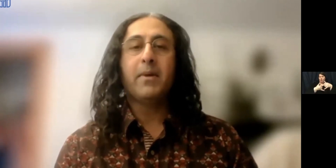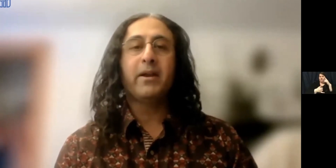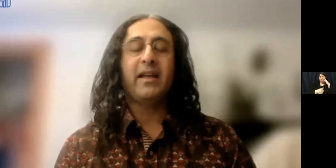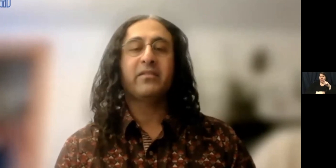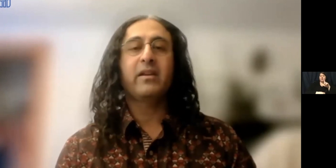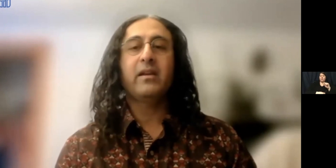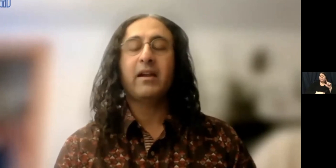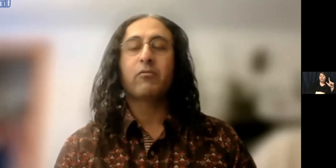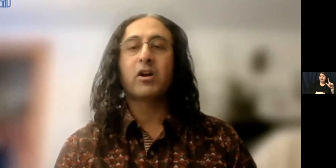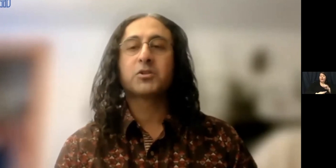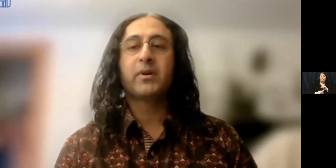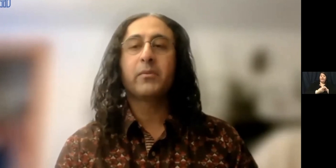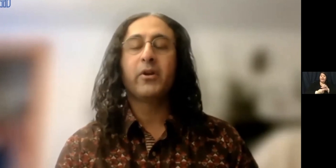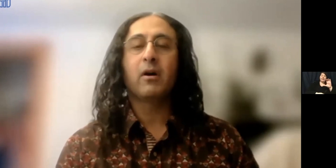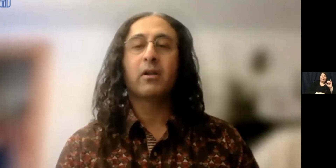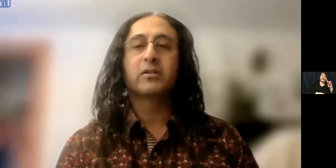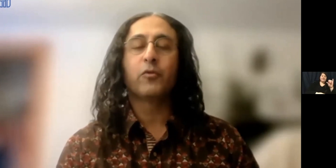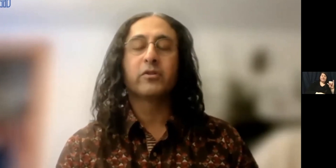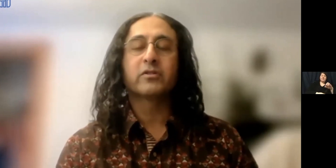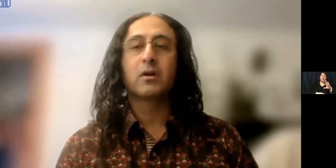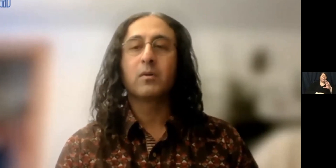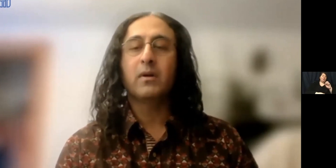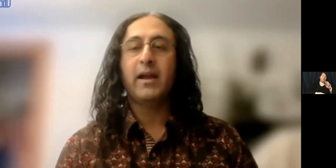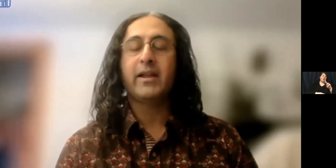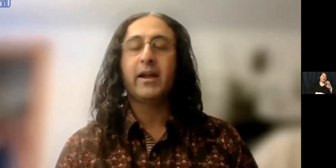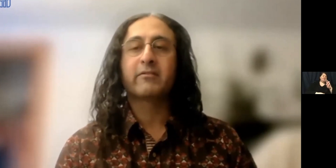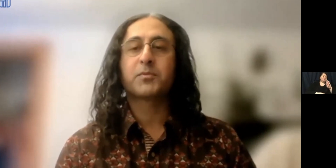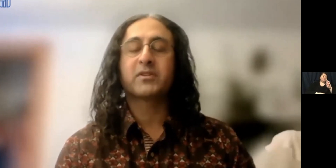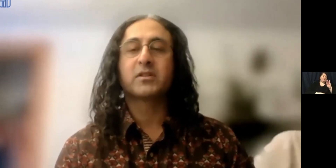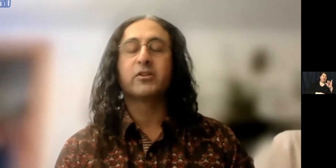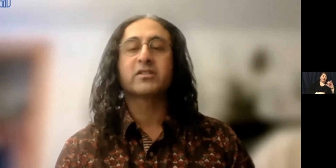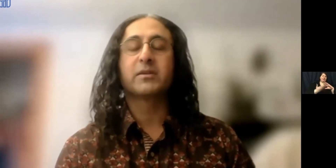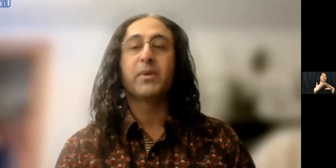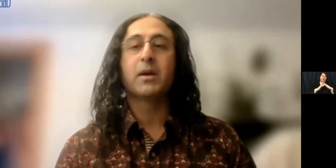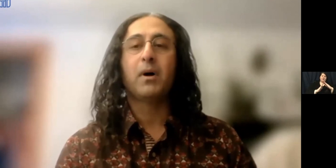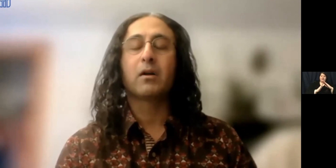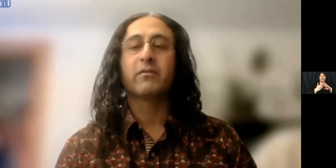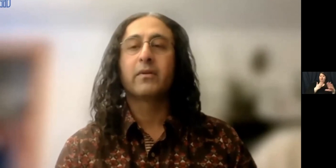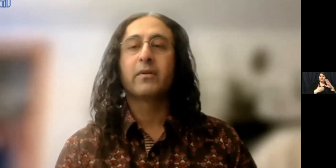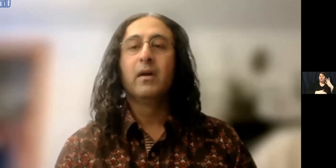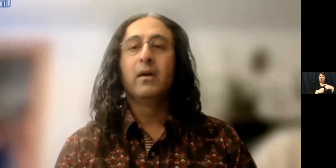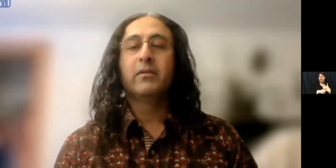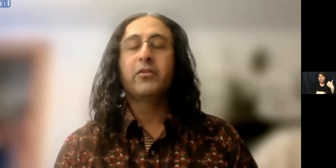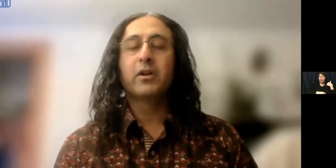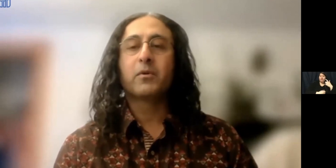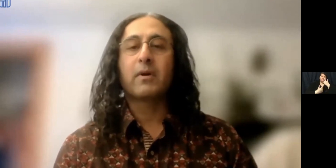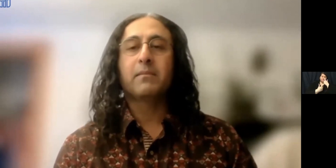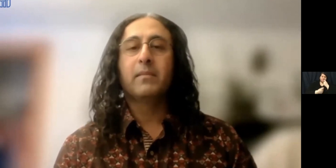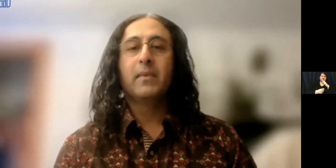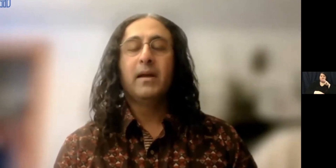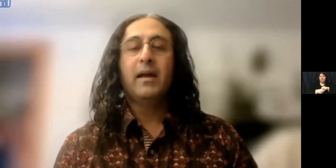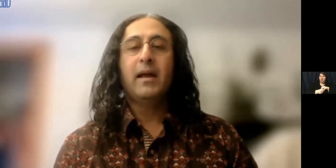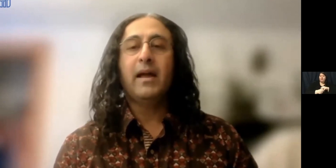I met Cassidy at Roxbury Community College four years ago, and he had expressed interest in being a part of the theater